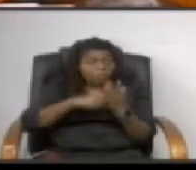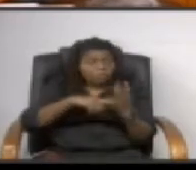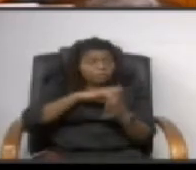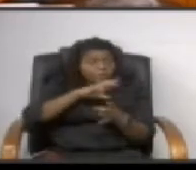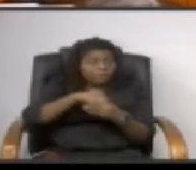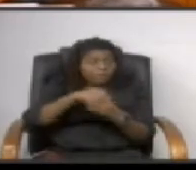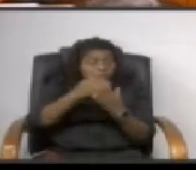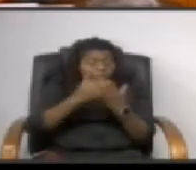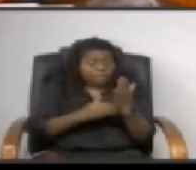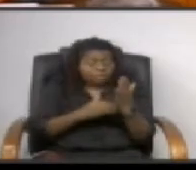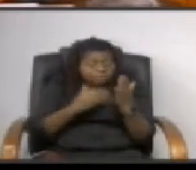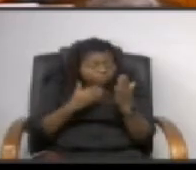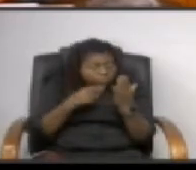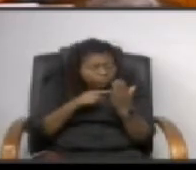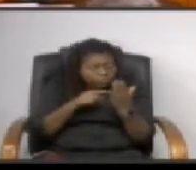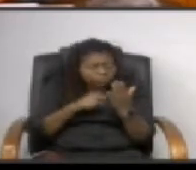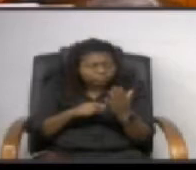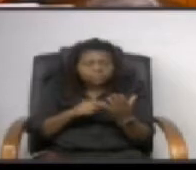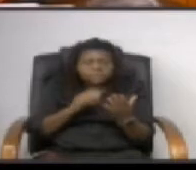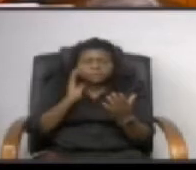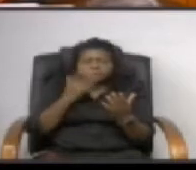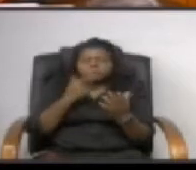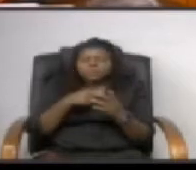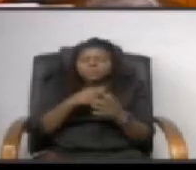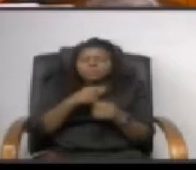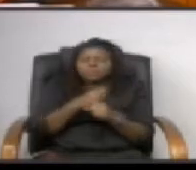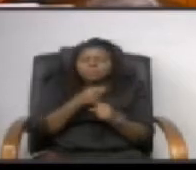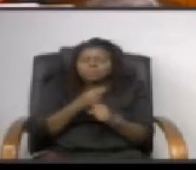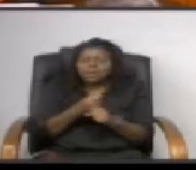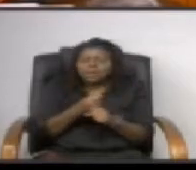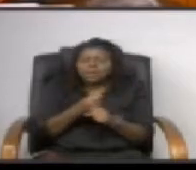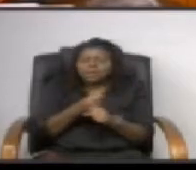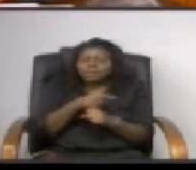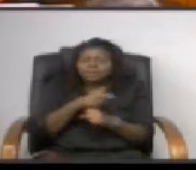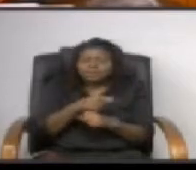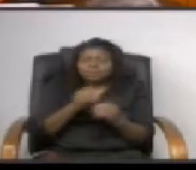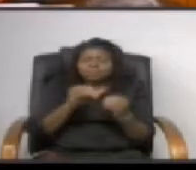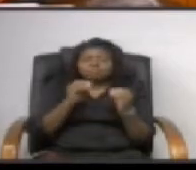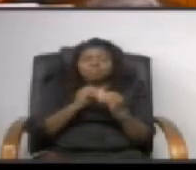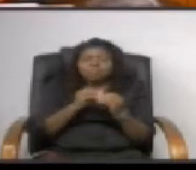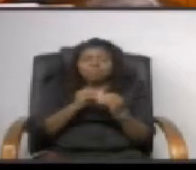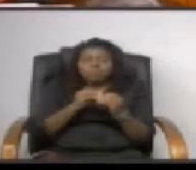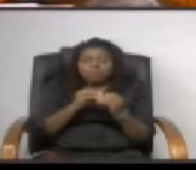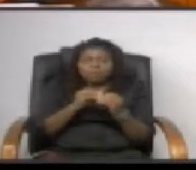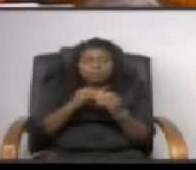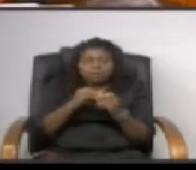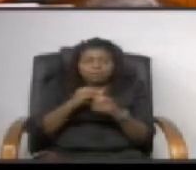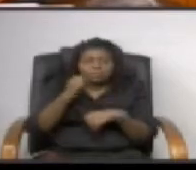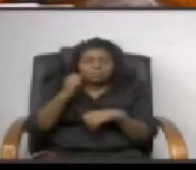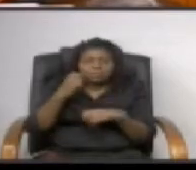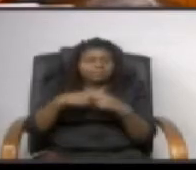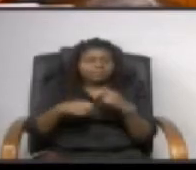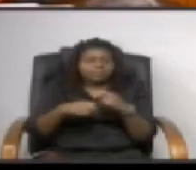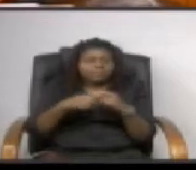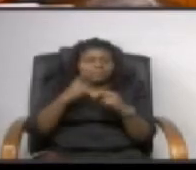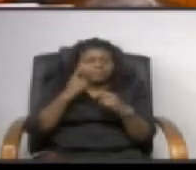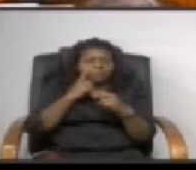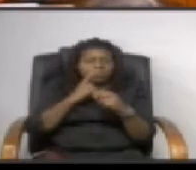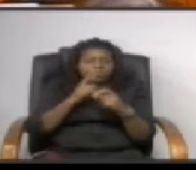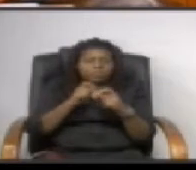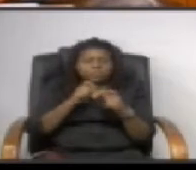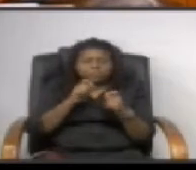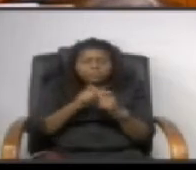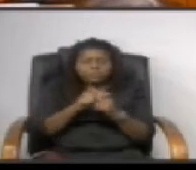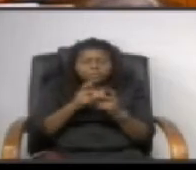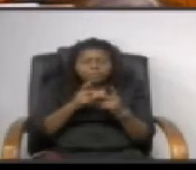make it actually even uh more difficult for jurisdictions homeowners